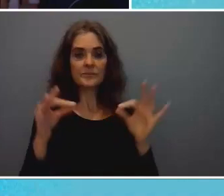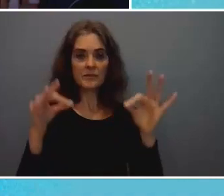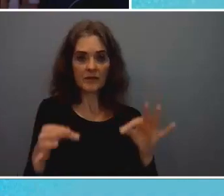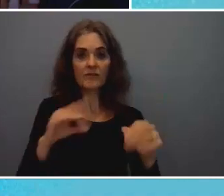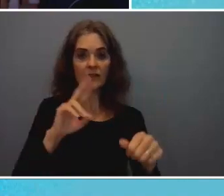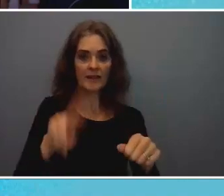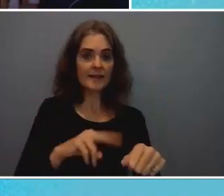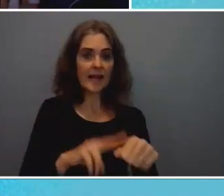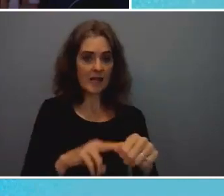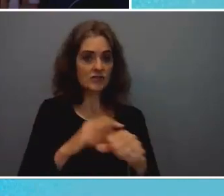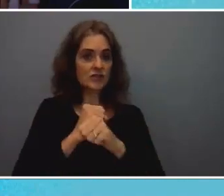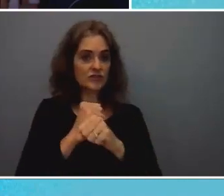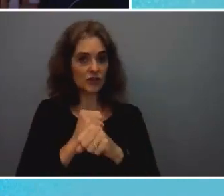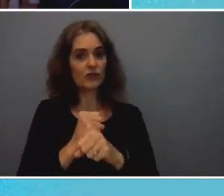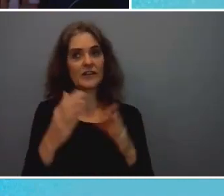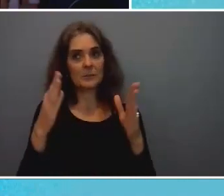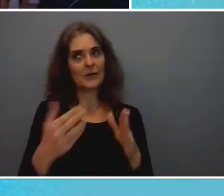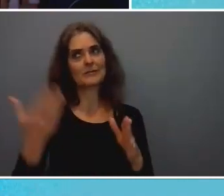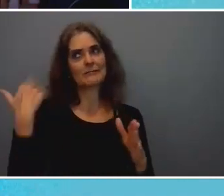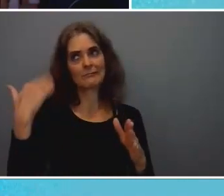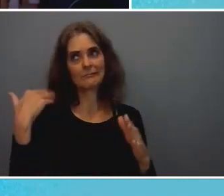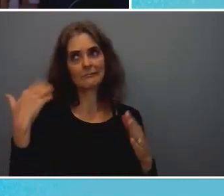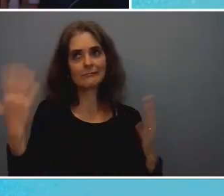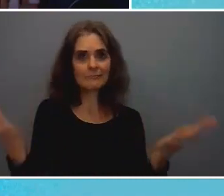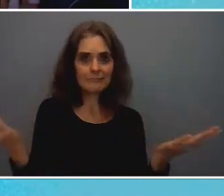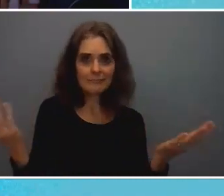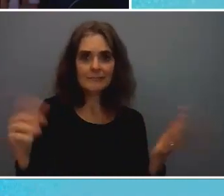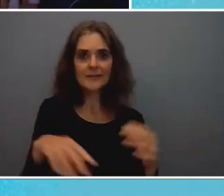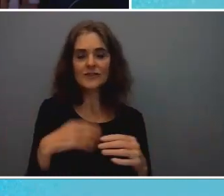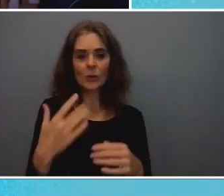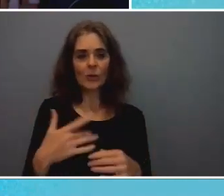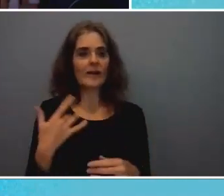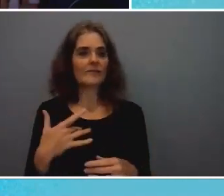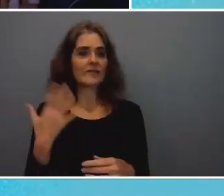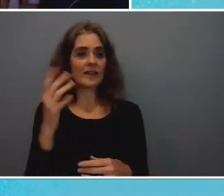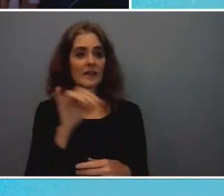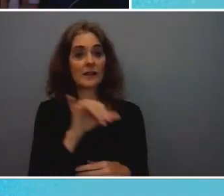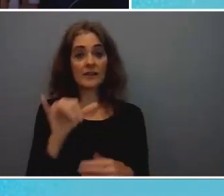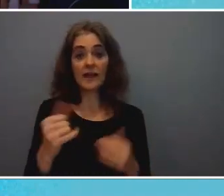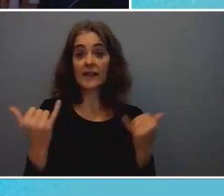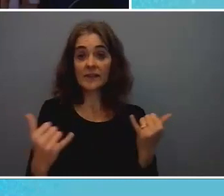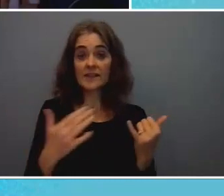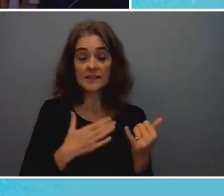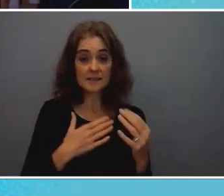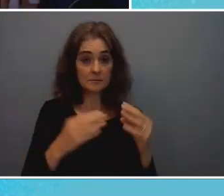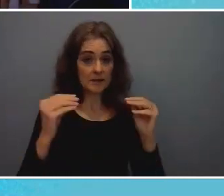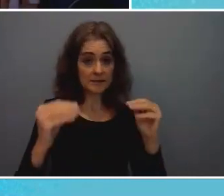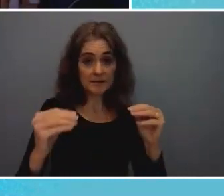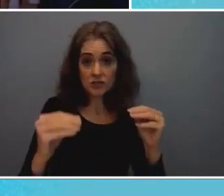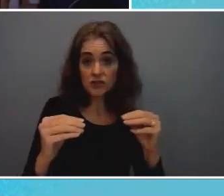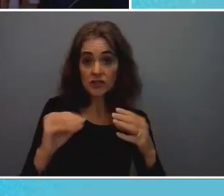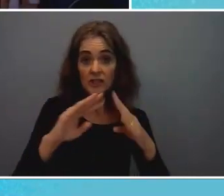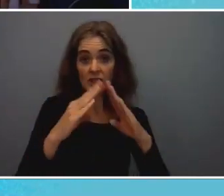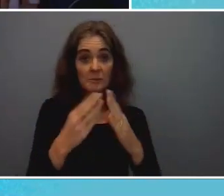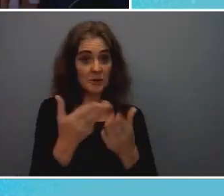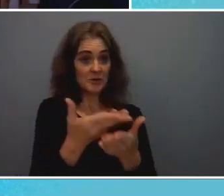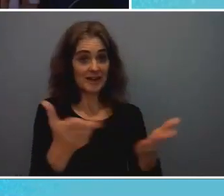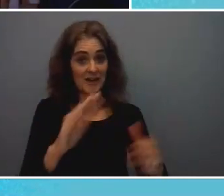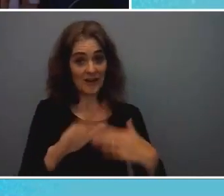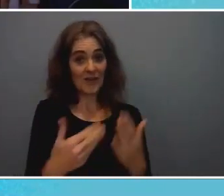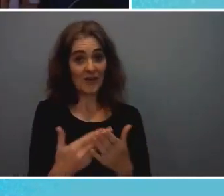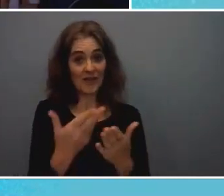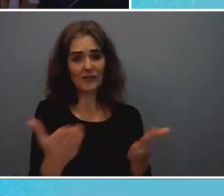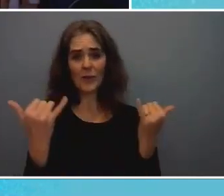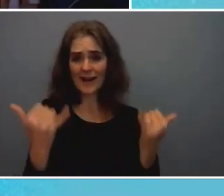security person so i feel like this is my has been my teaching community and just for the record i